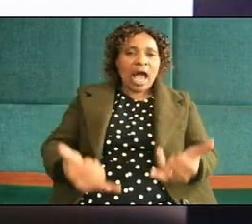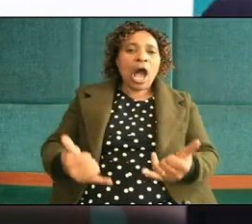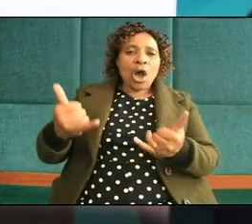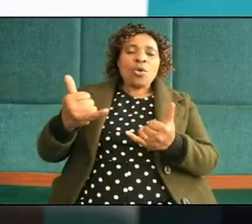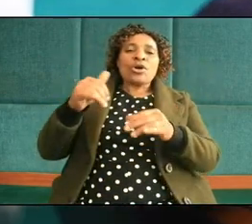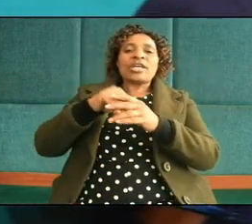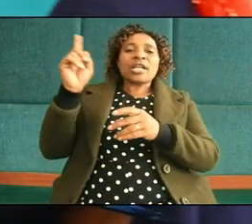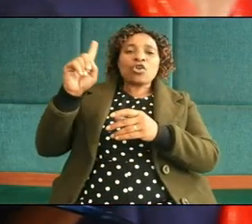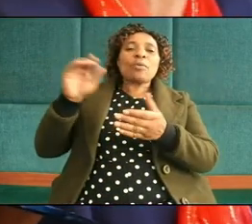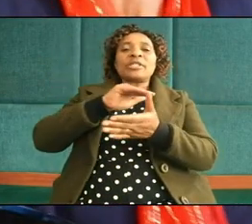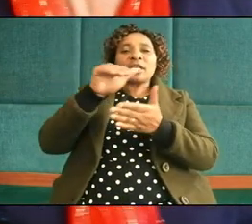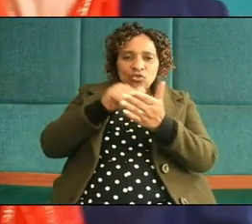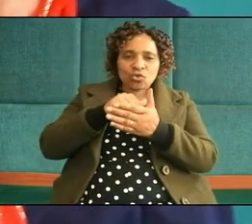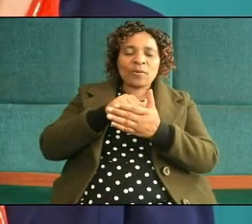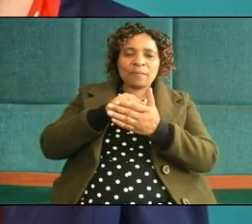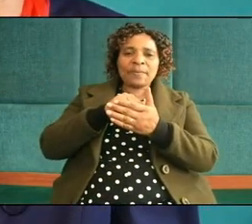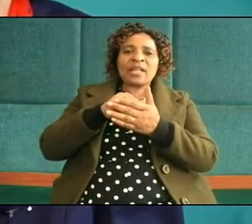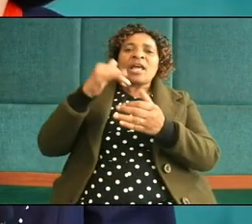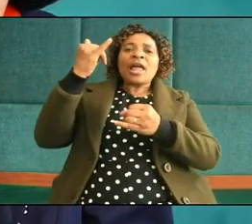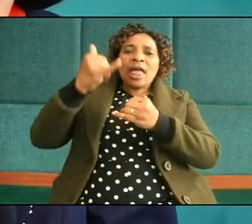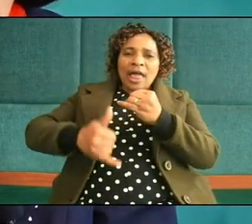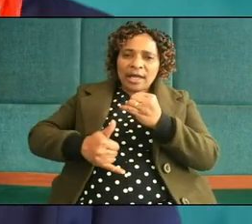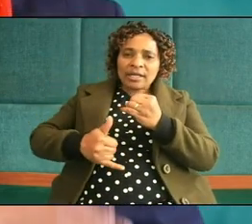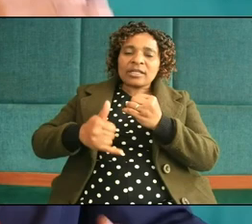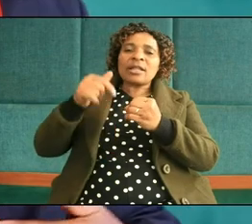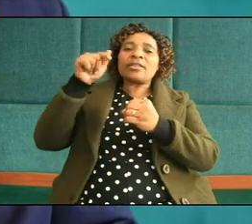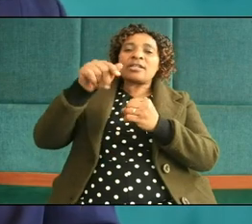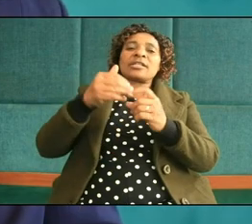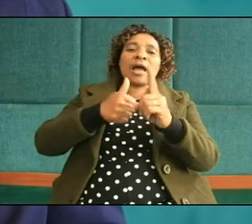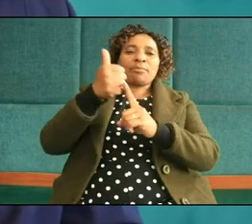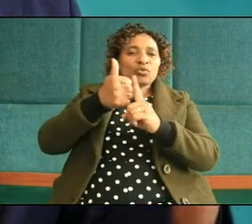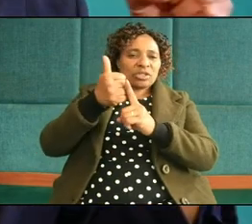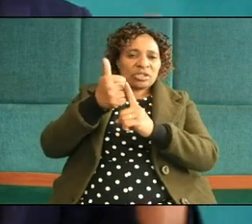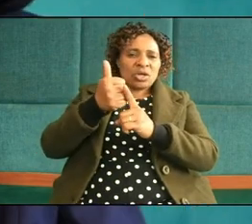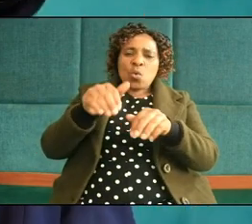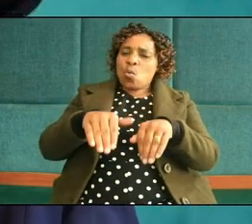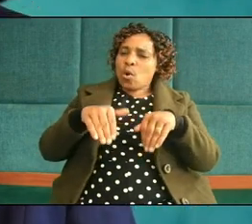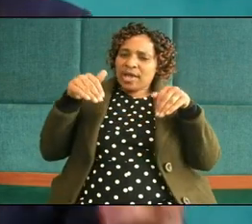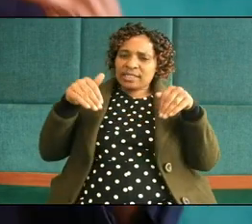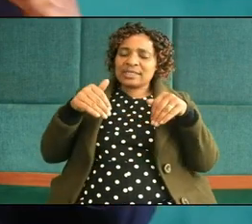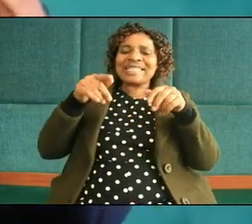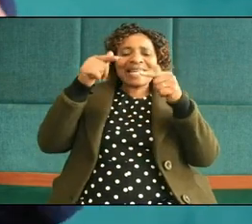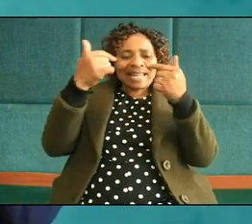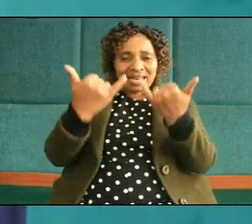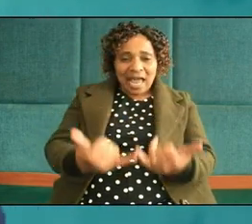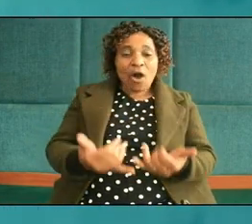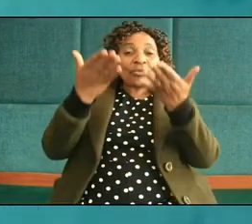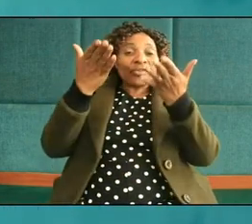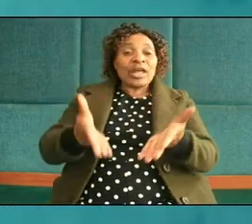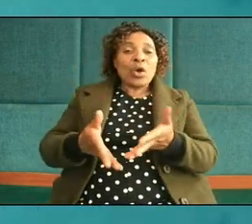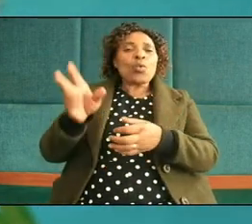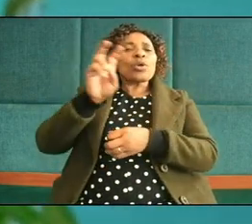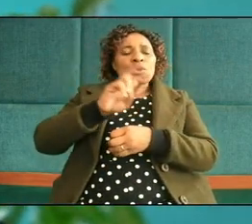in Nairobi central and abuse do not wait it exists we need to recognize